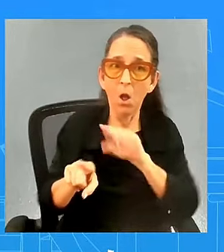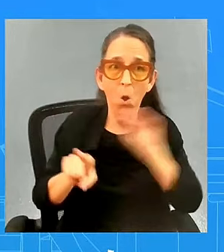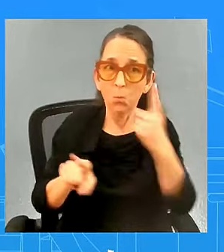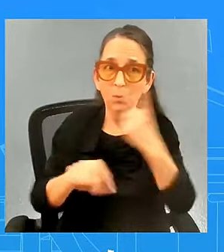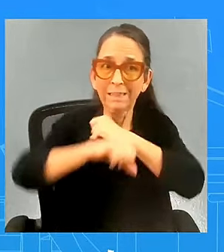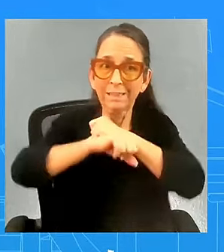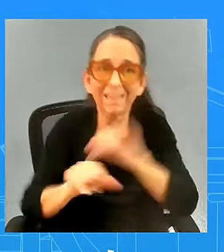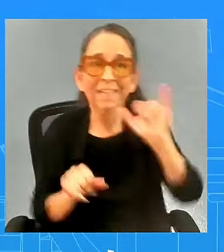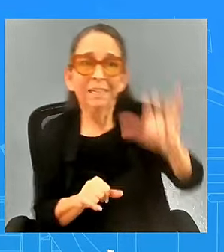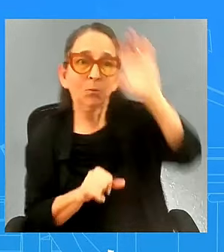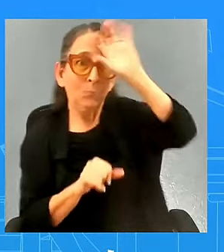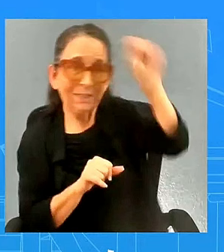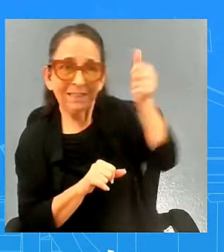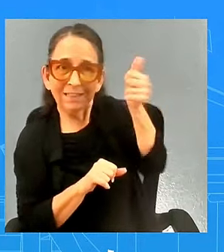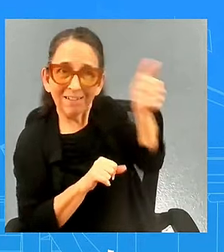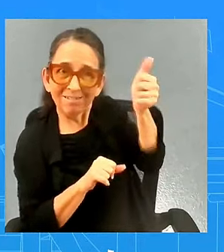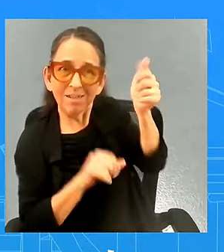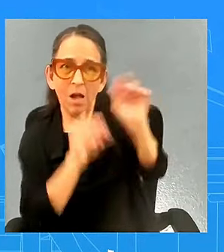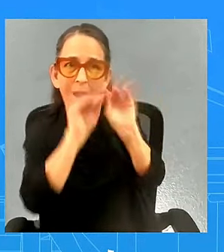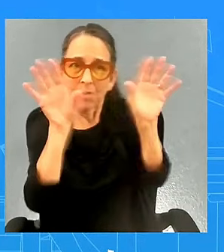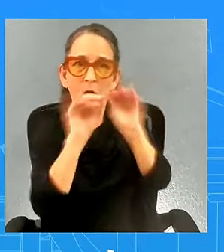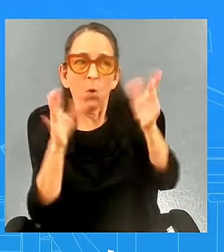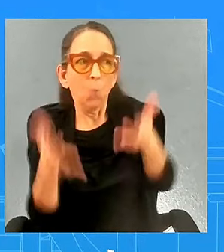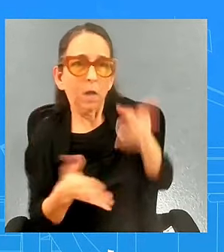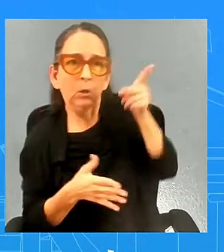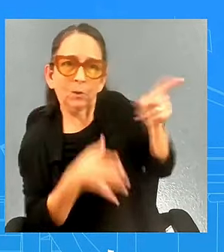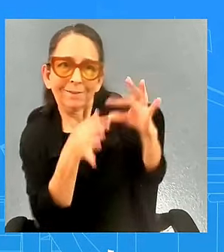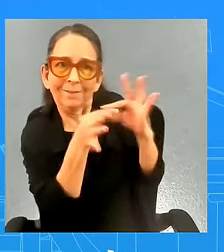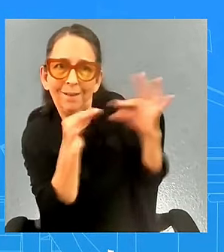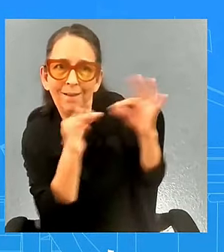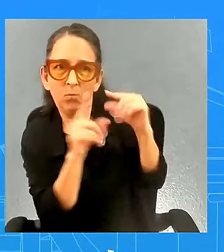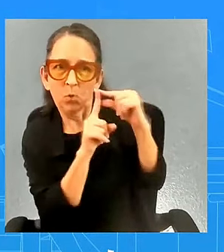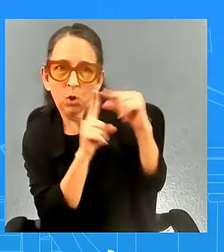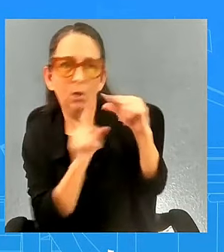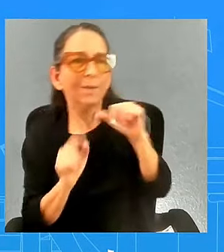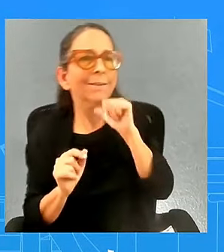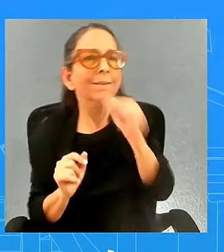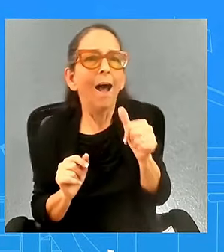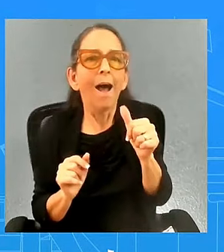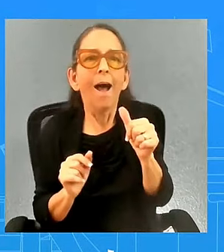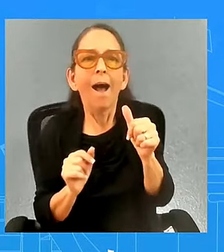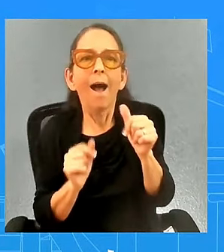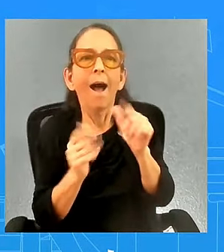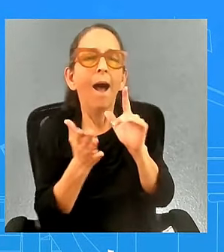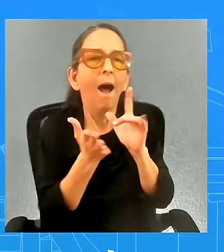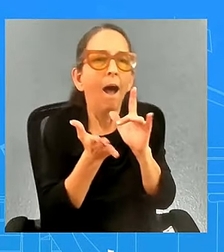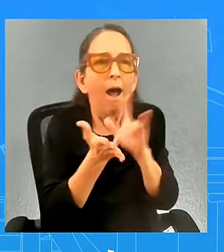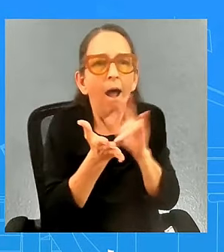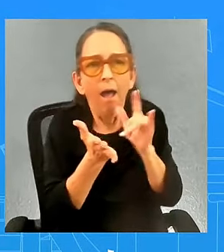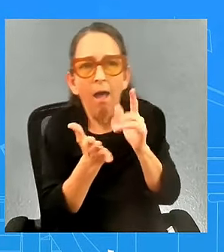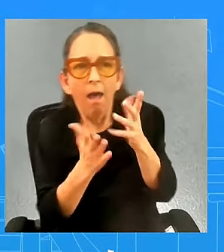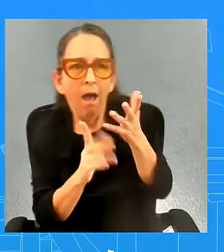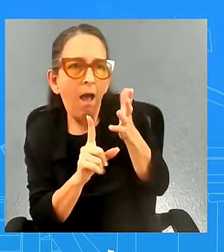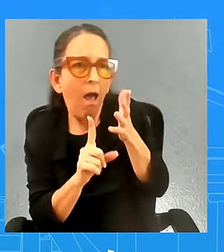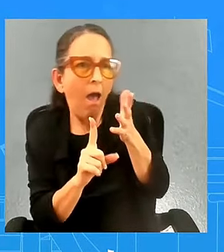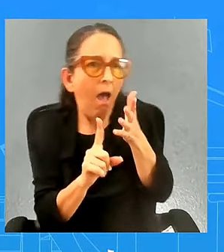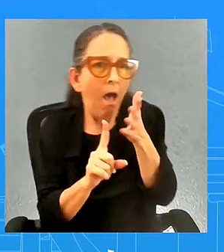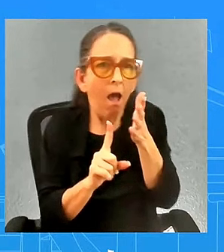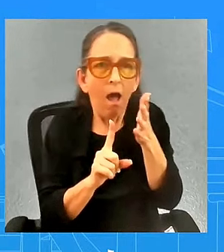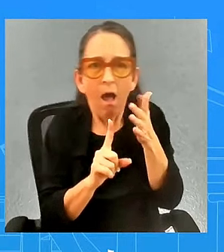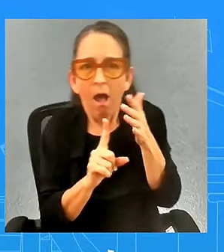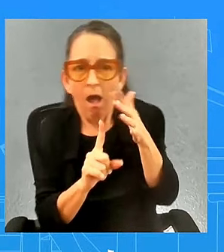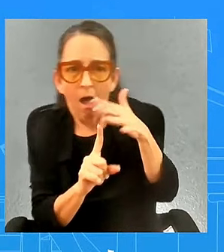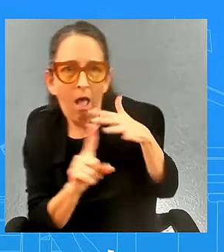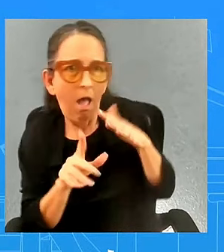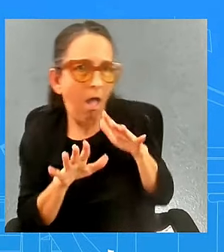clarify what he said he wanted to make sure that it was not taken out of context these are the president's words nobody here is defending